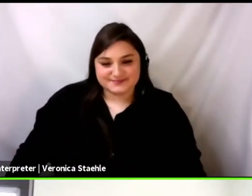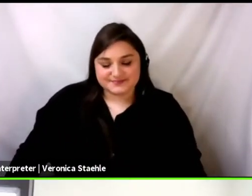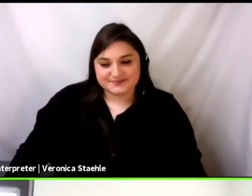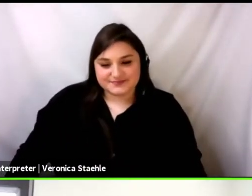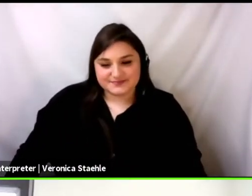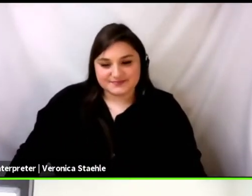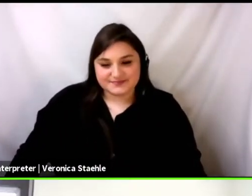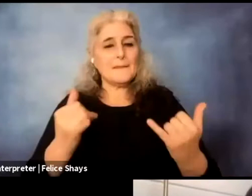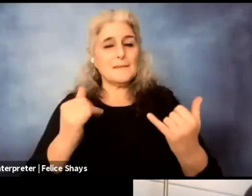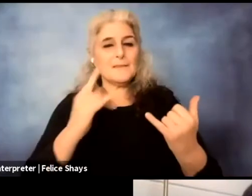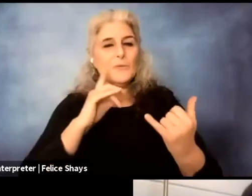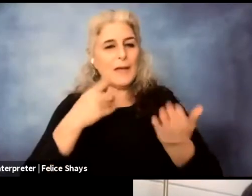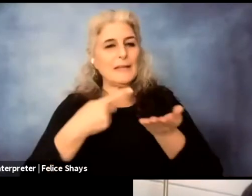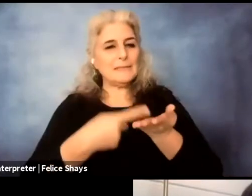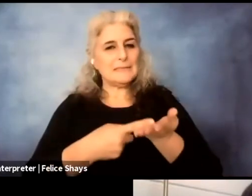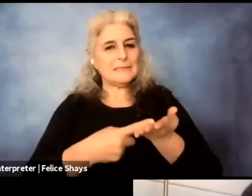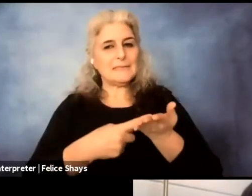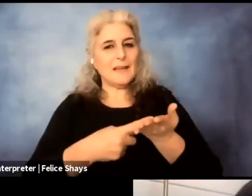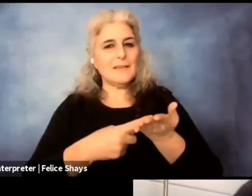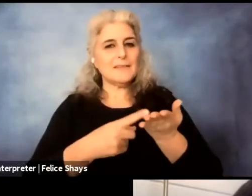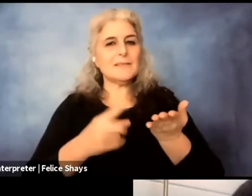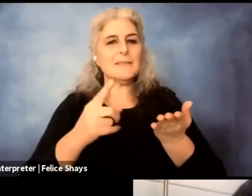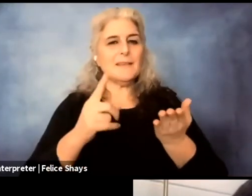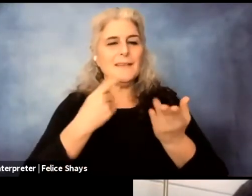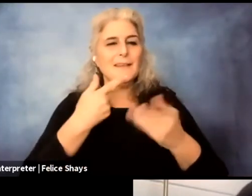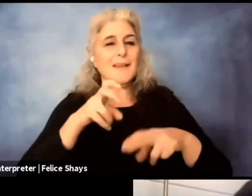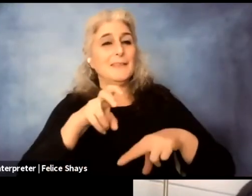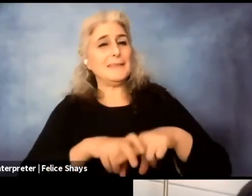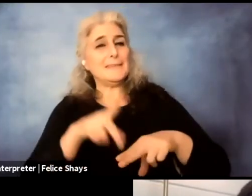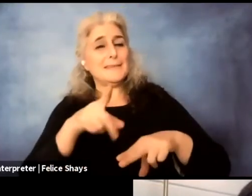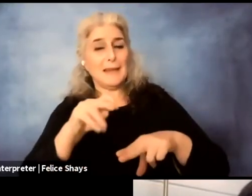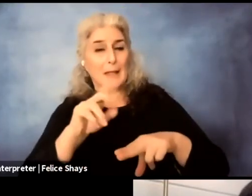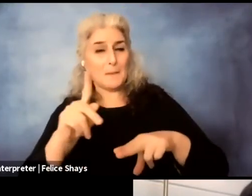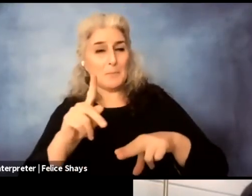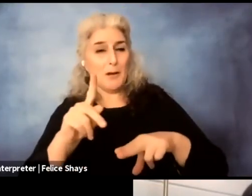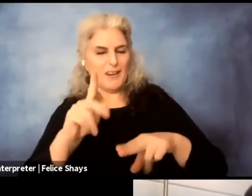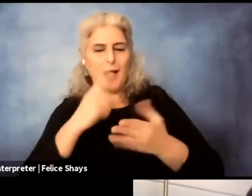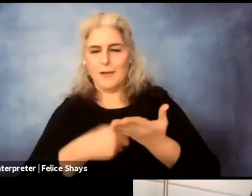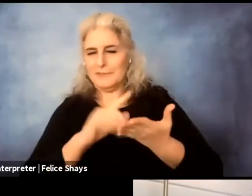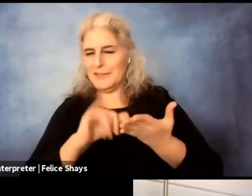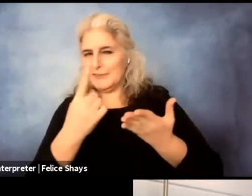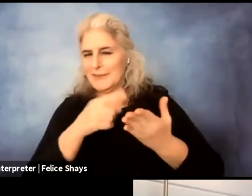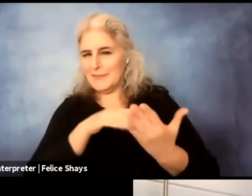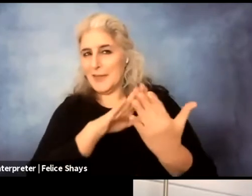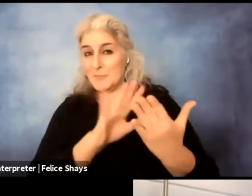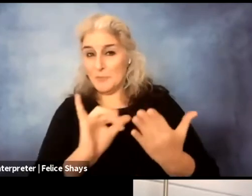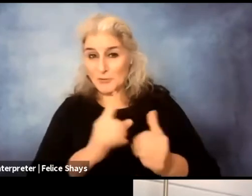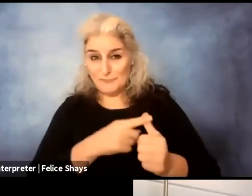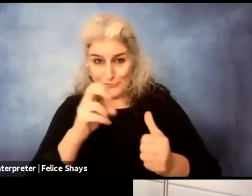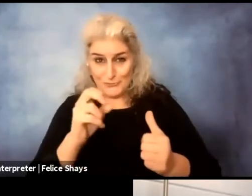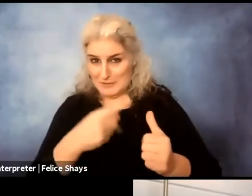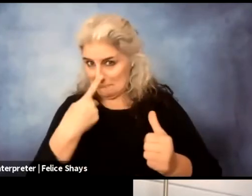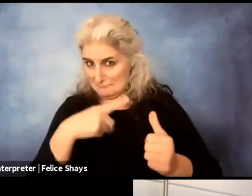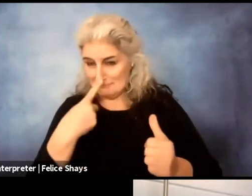um, the sitting at a park language first or address that first, if that's okay. Because, um, so,